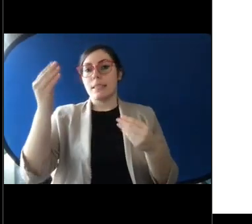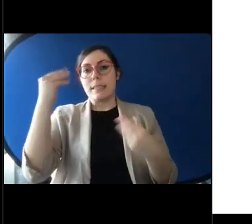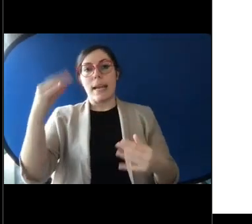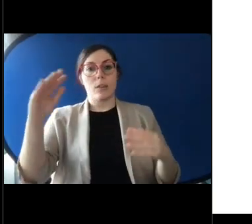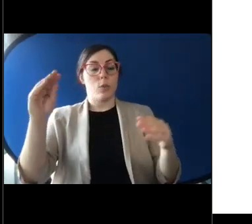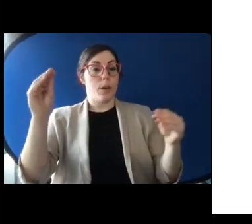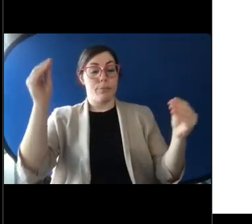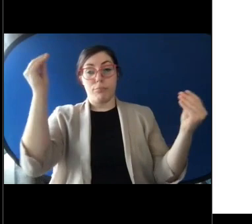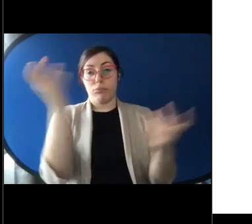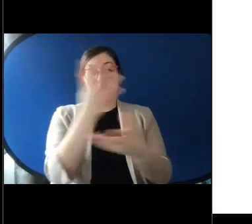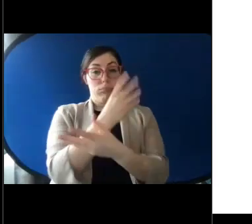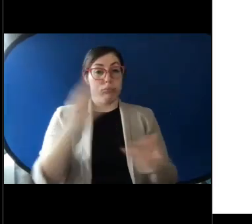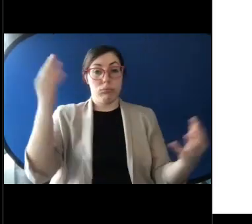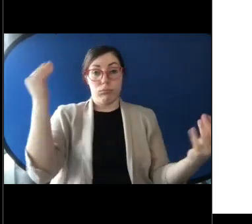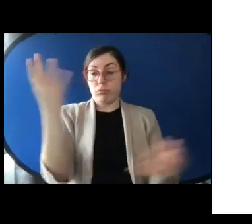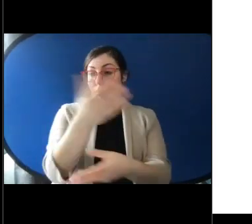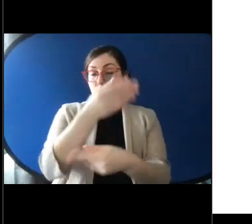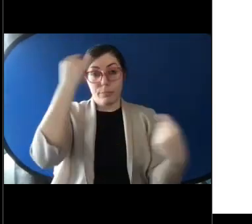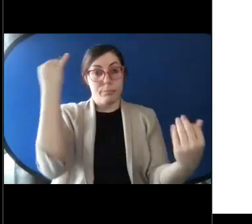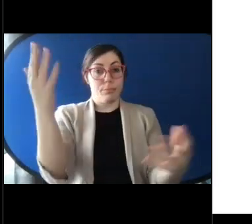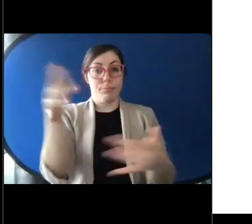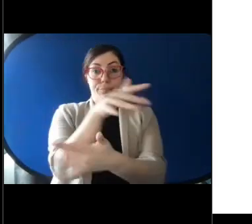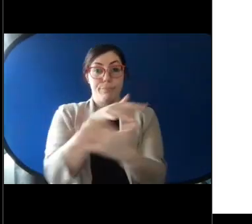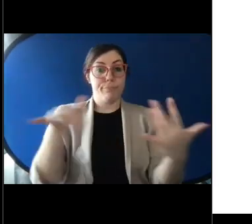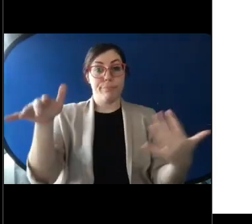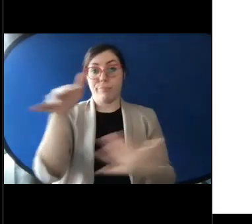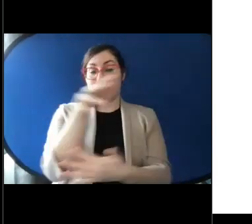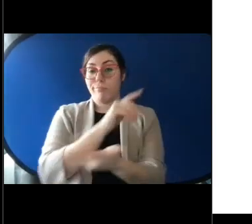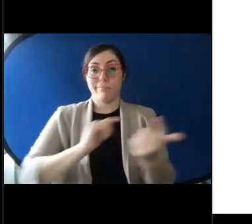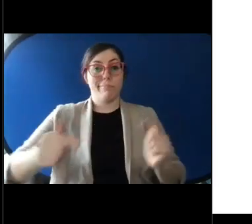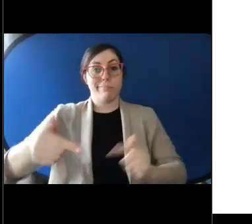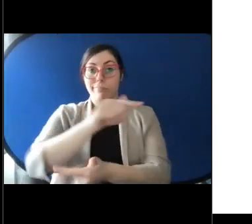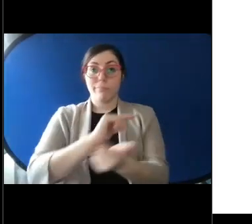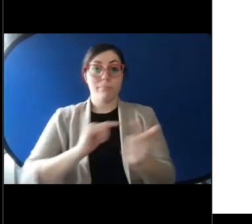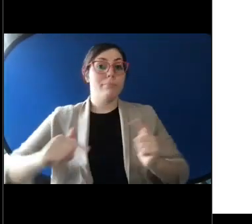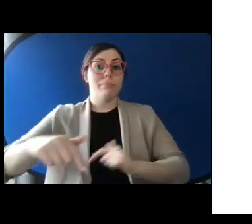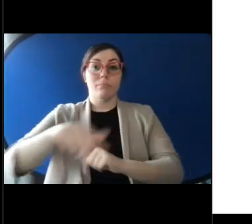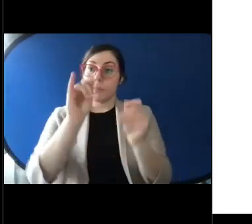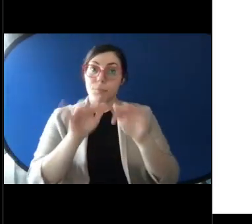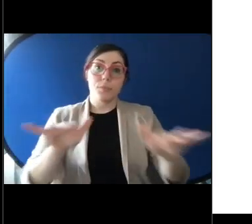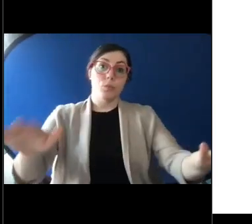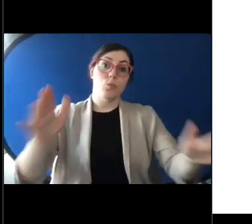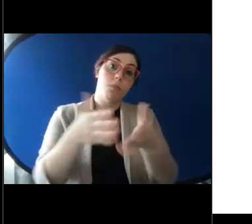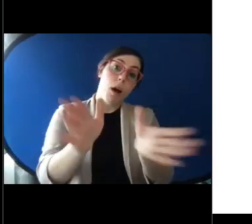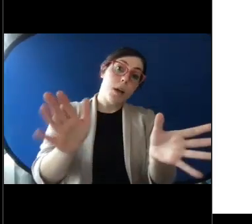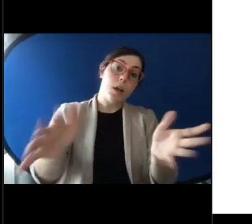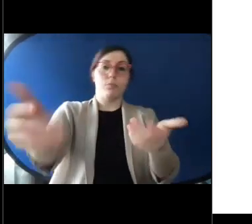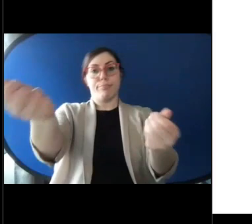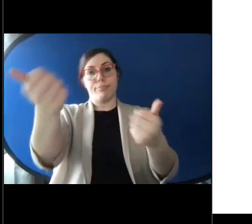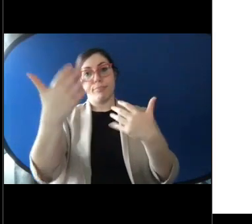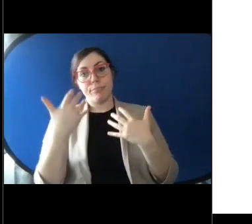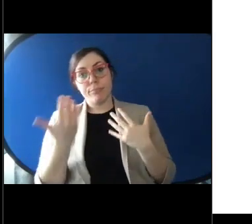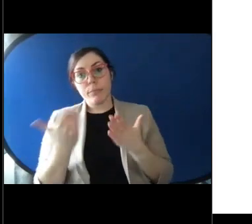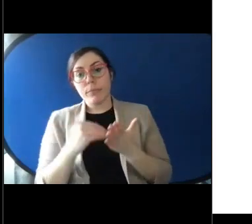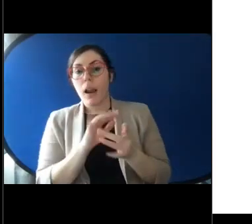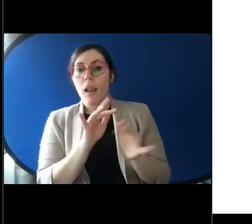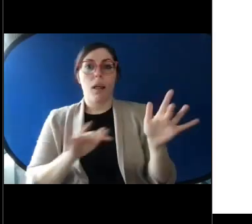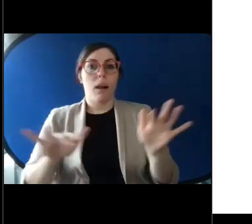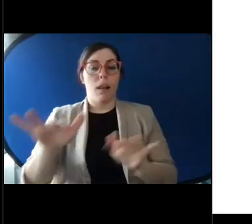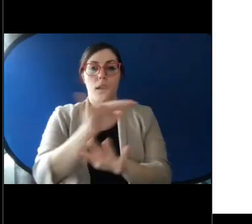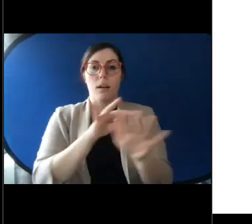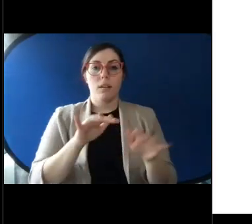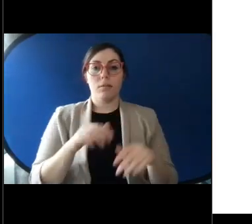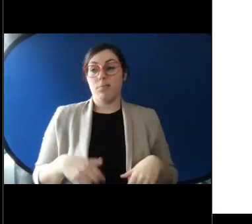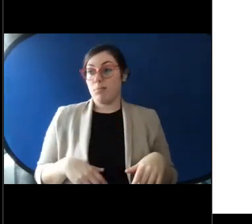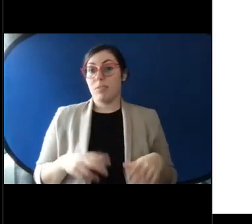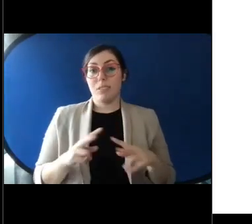processing companies and groups and organizations, getting back out to the public, getting mixed up again, back and forth. Data can have a